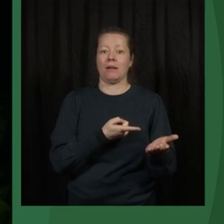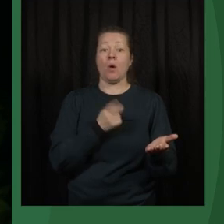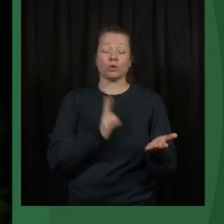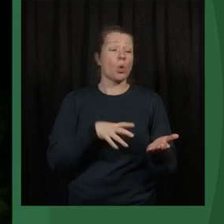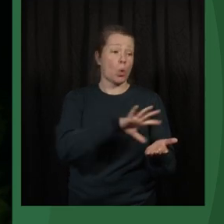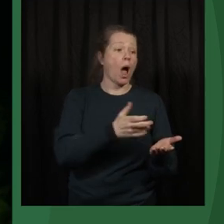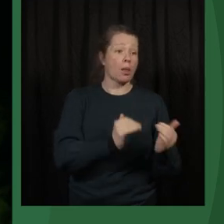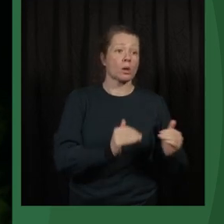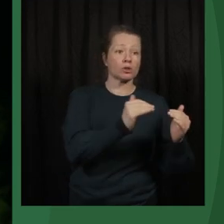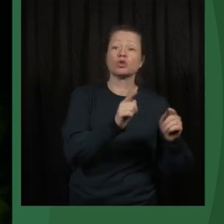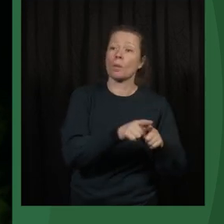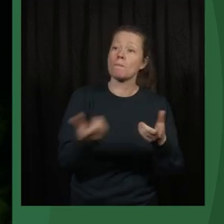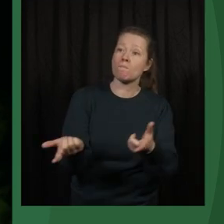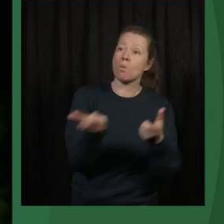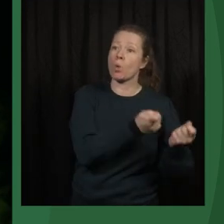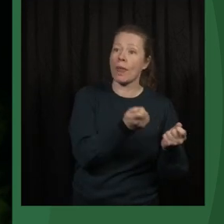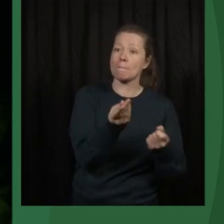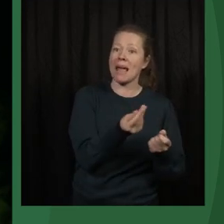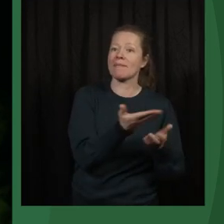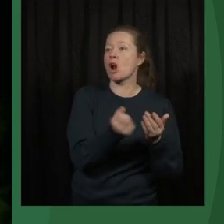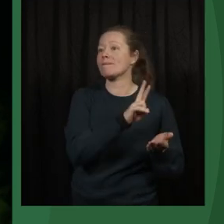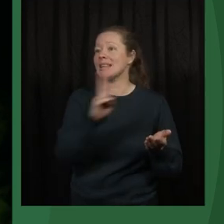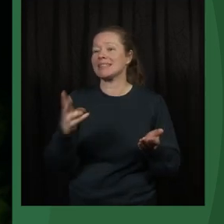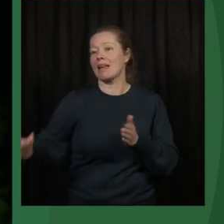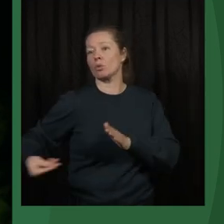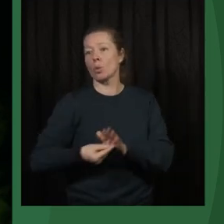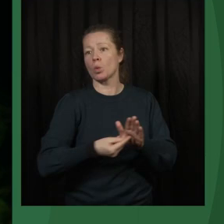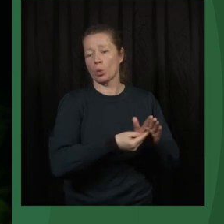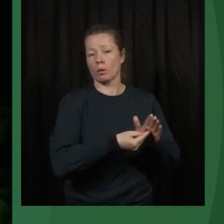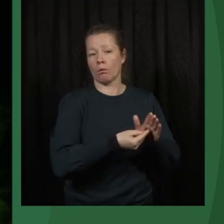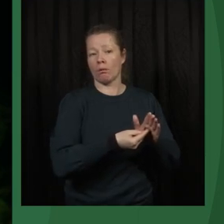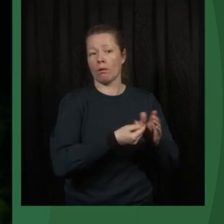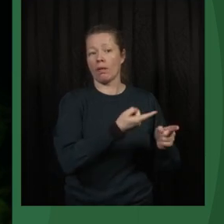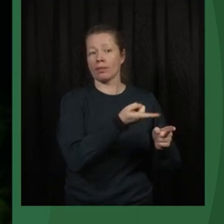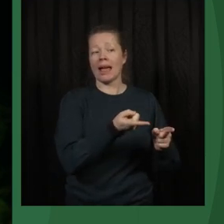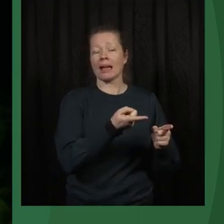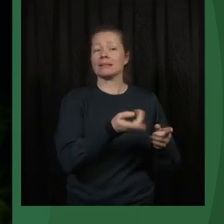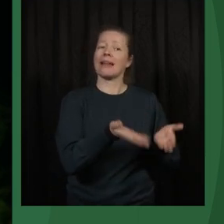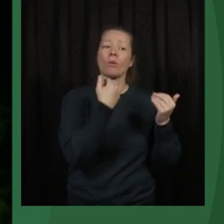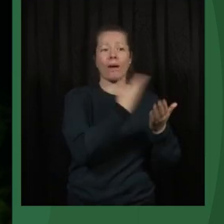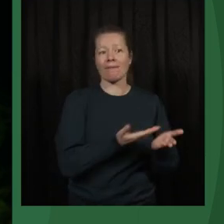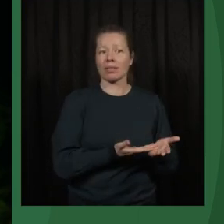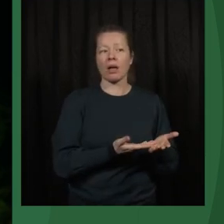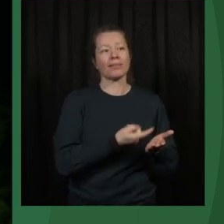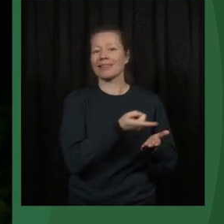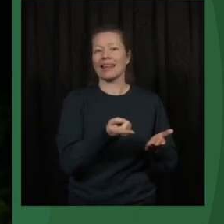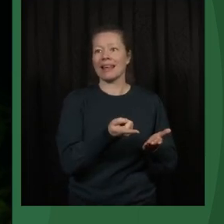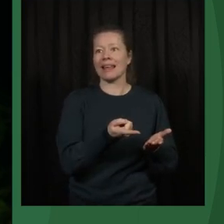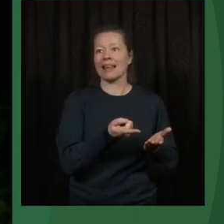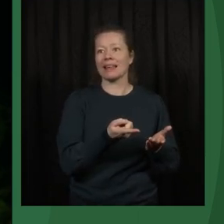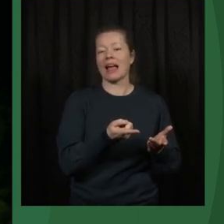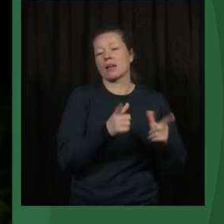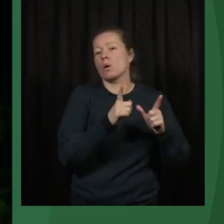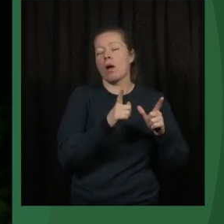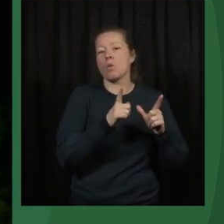that actually receive money from Western donors that they are not independent and